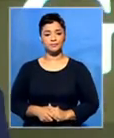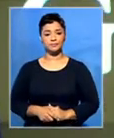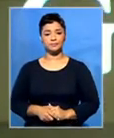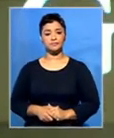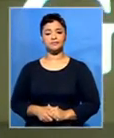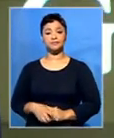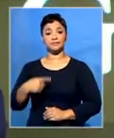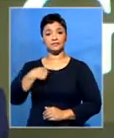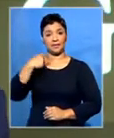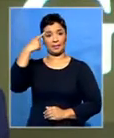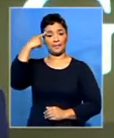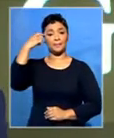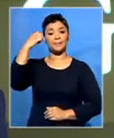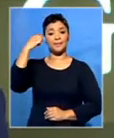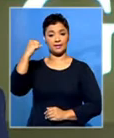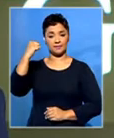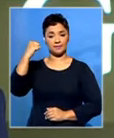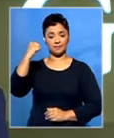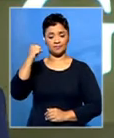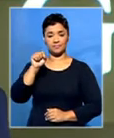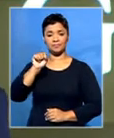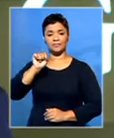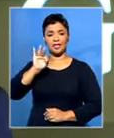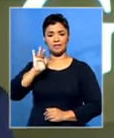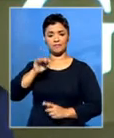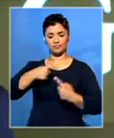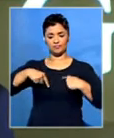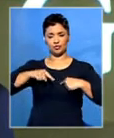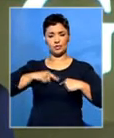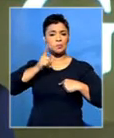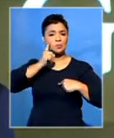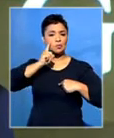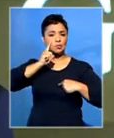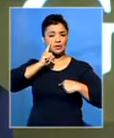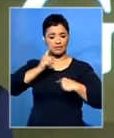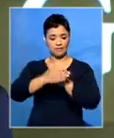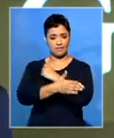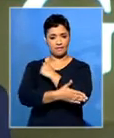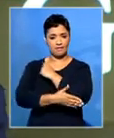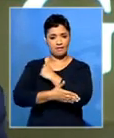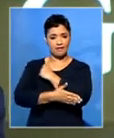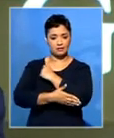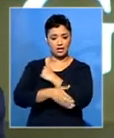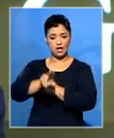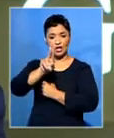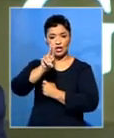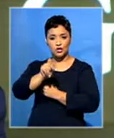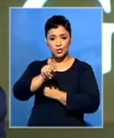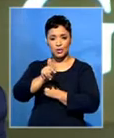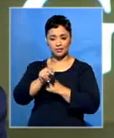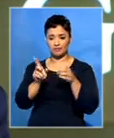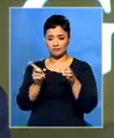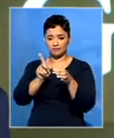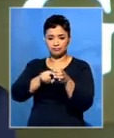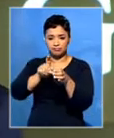However, I believe that if an audit were to be carried out to assess what the member states of the United Nations and civil society had